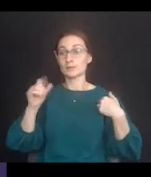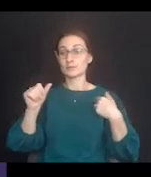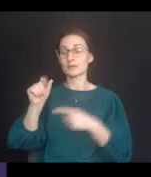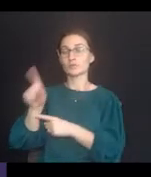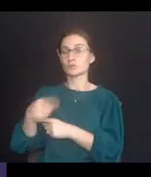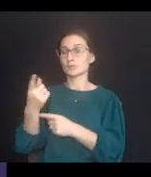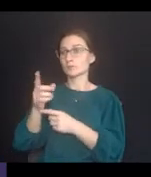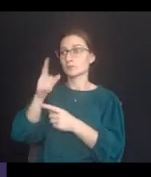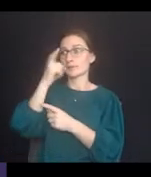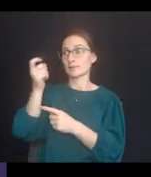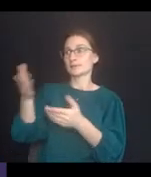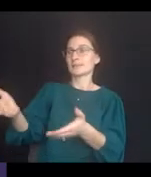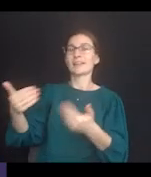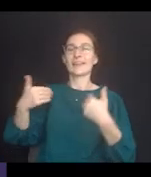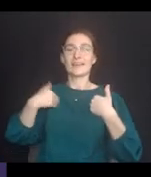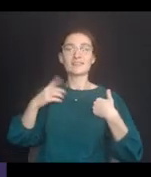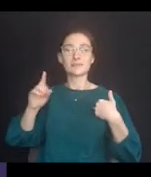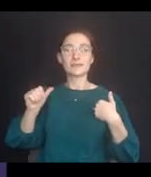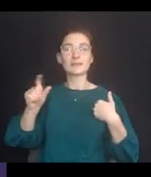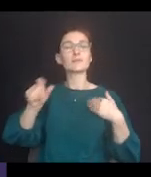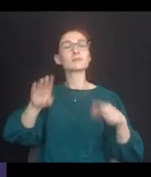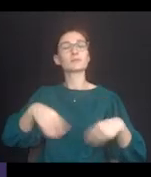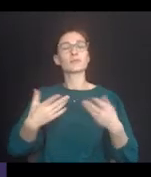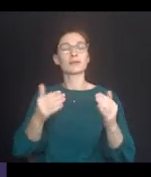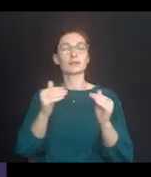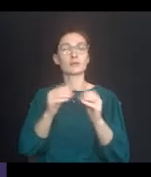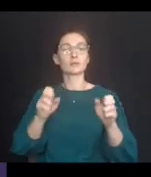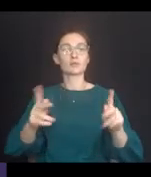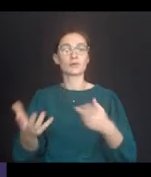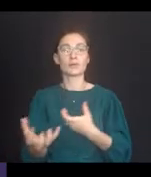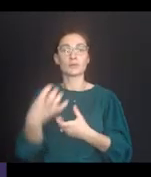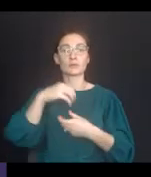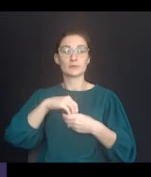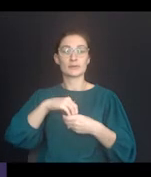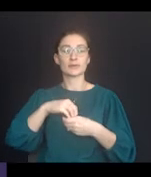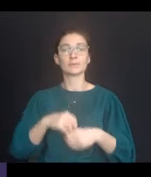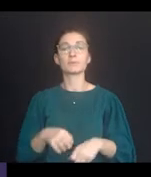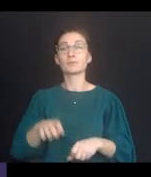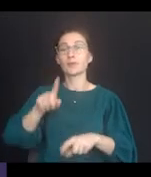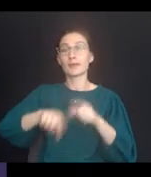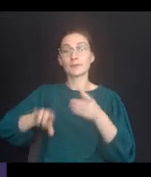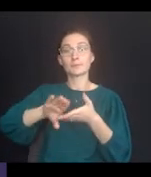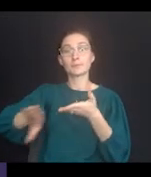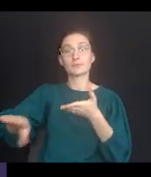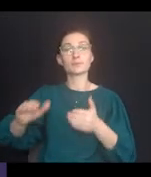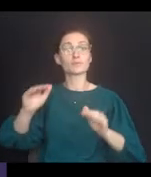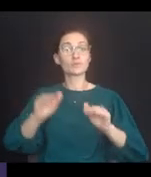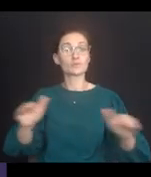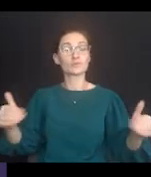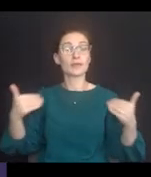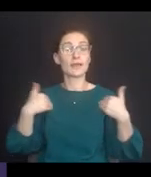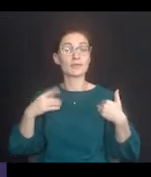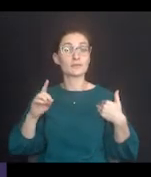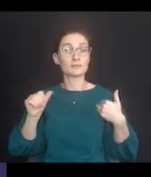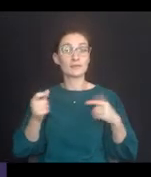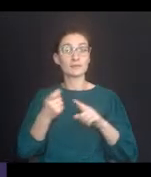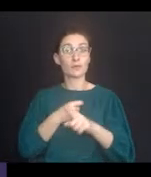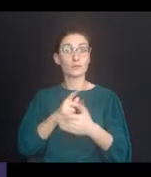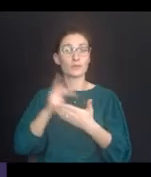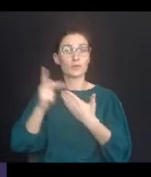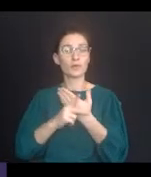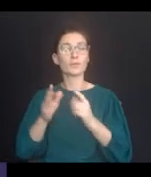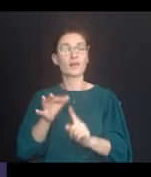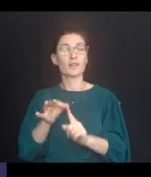disability and provide an equal opportunity to participate. It cannot exclude children with disabilities from their